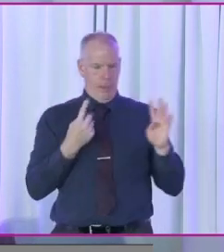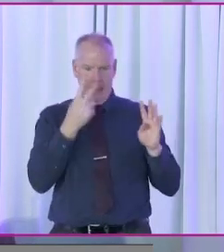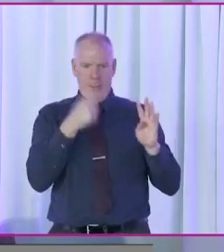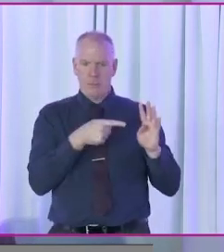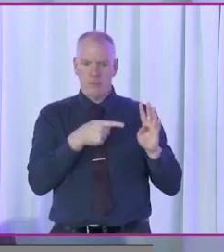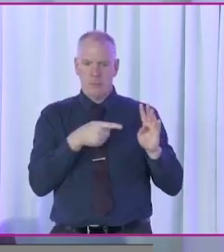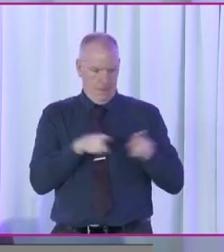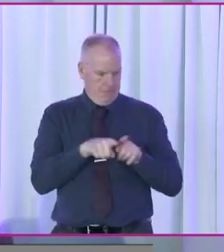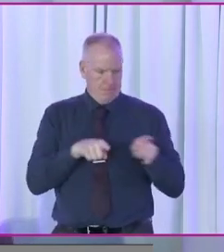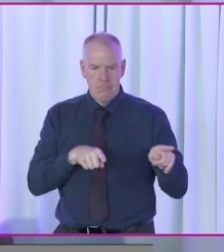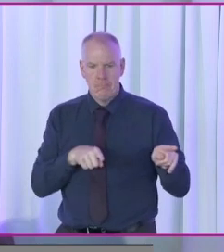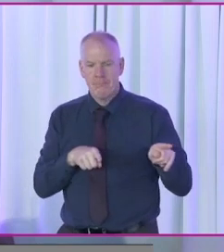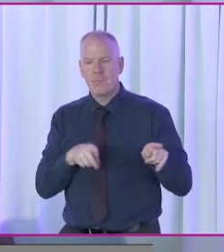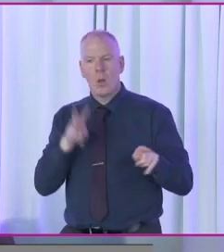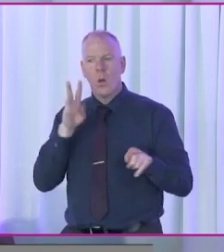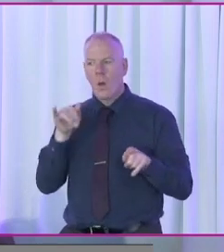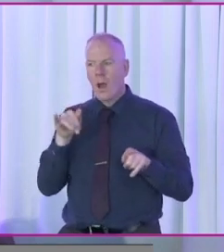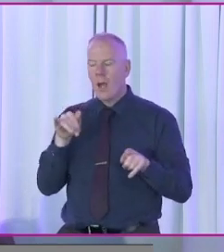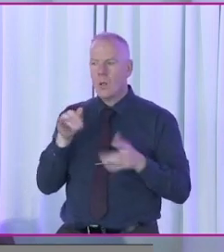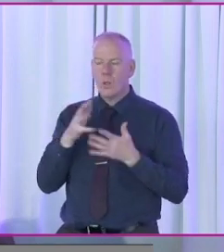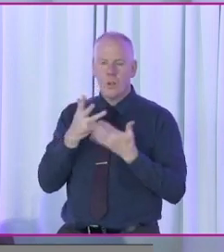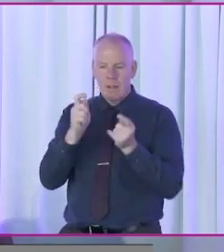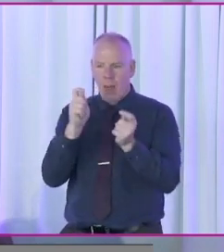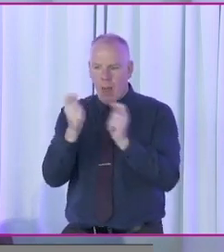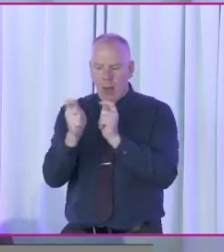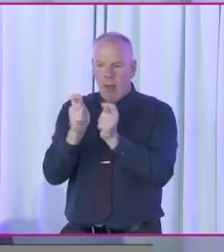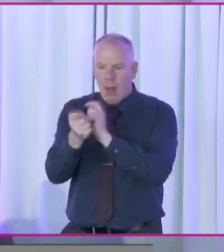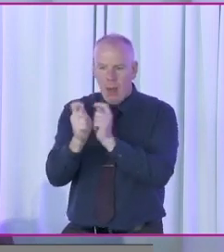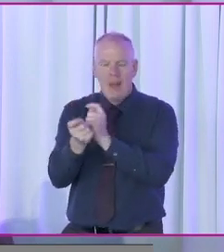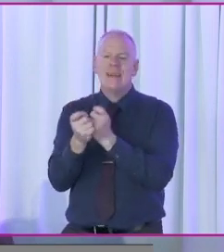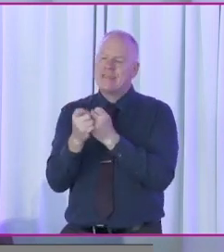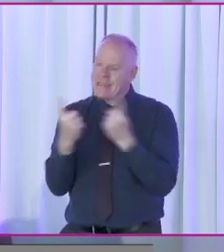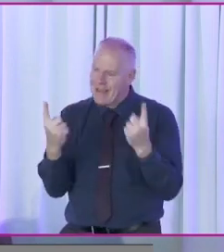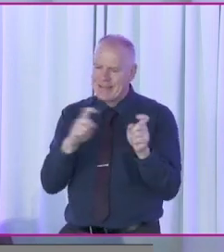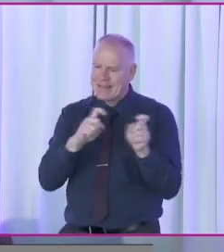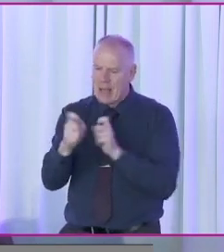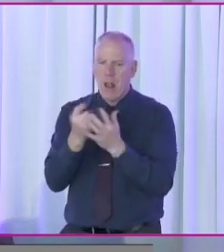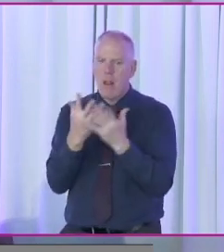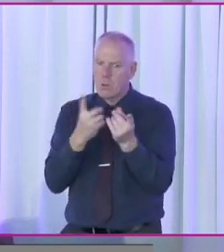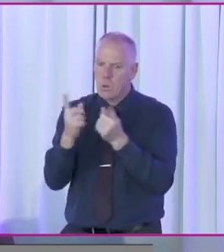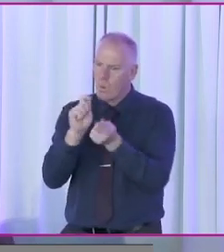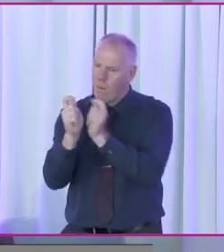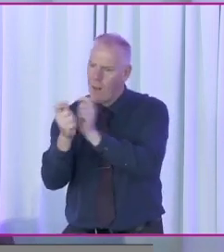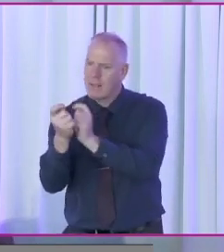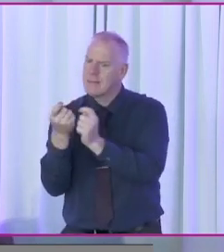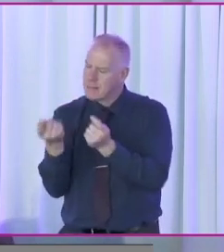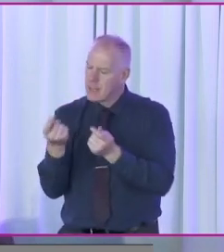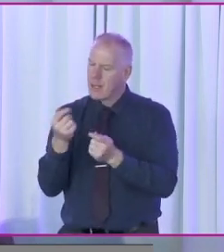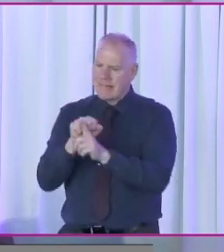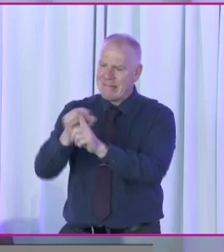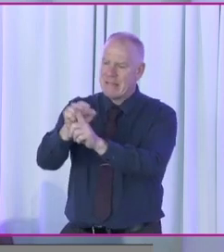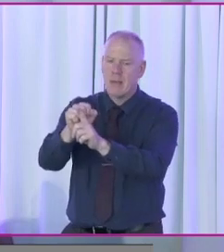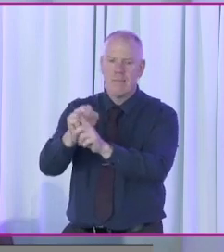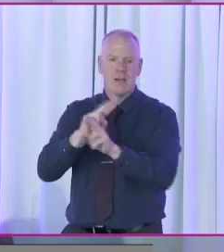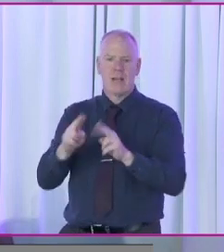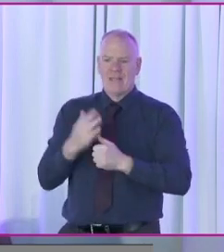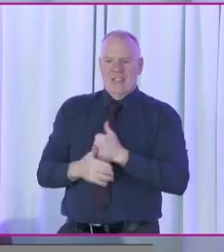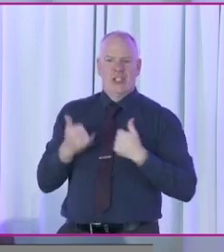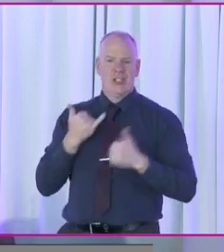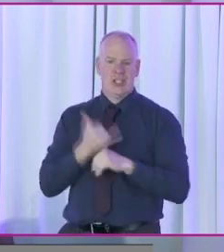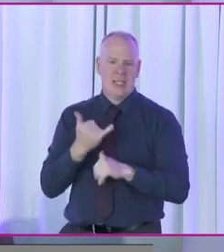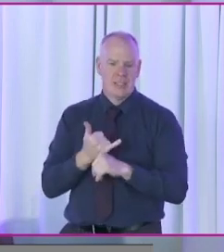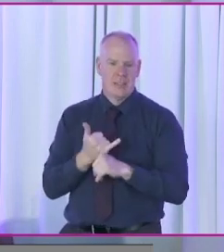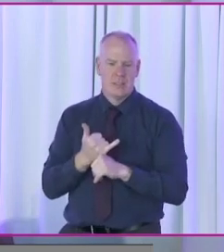because it just took so much tweak, and it still is a long way to go, it's getting there. But it's not the end all. Our